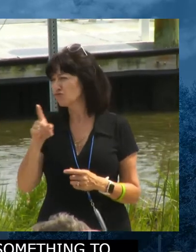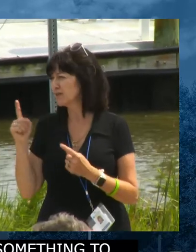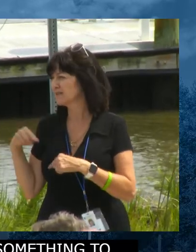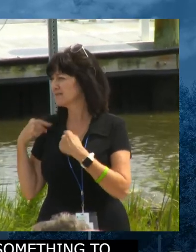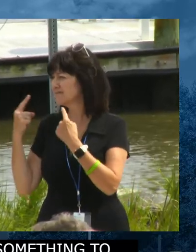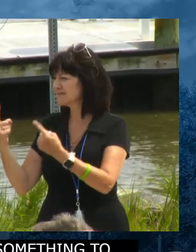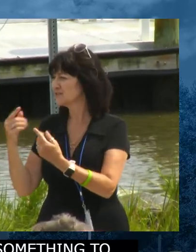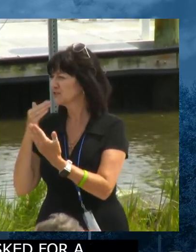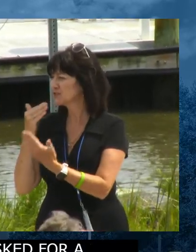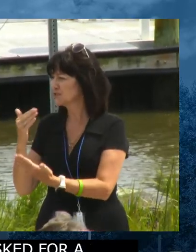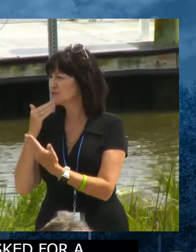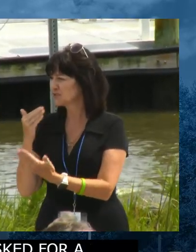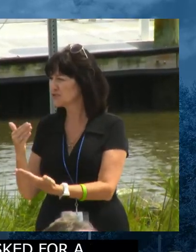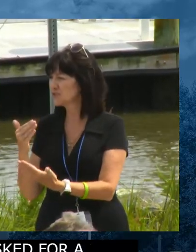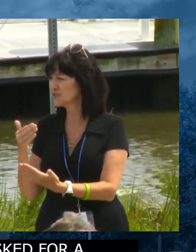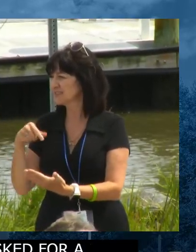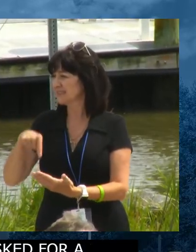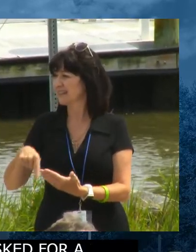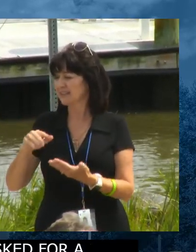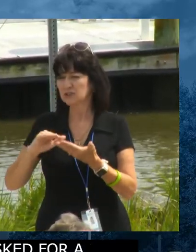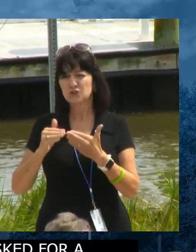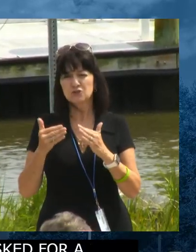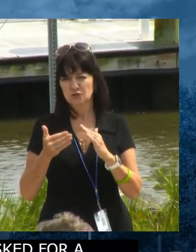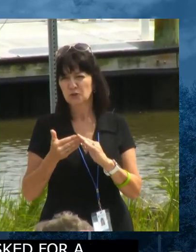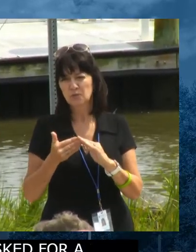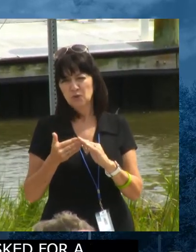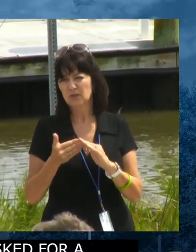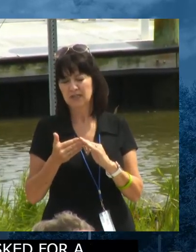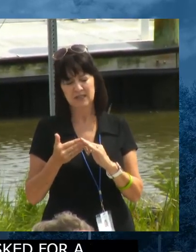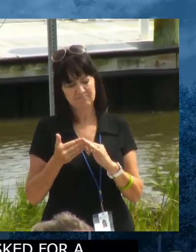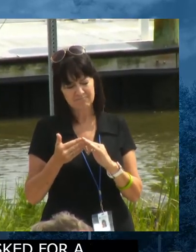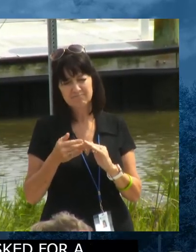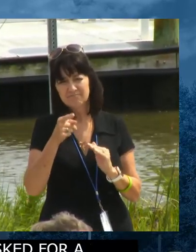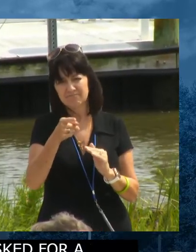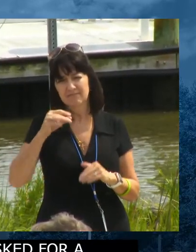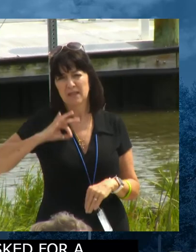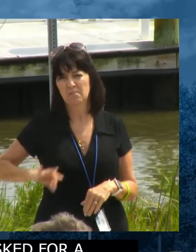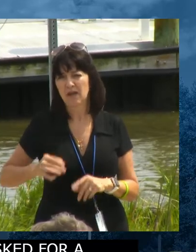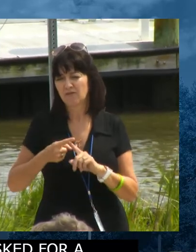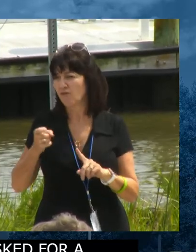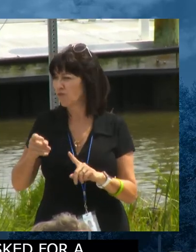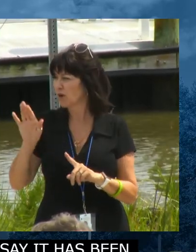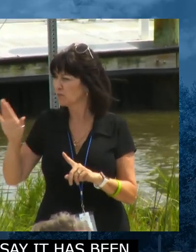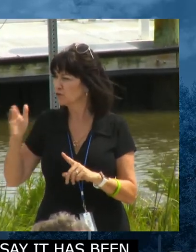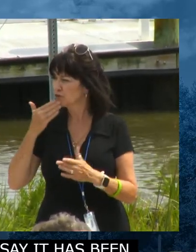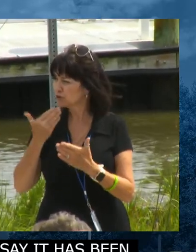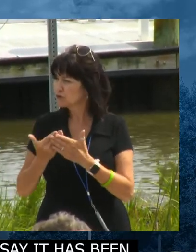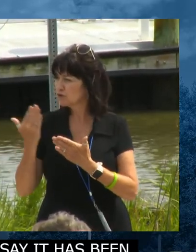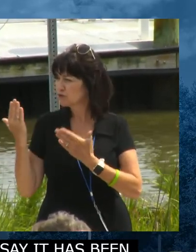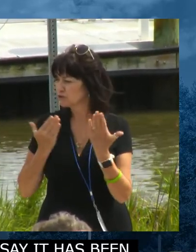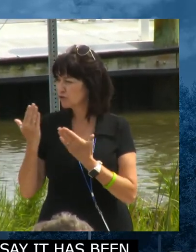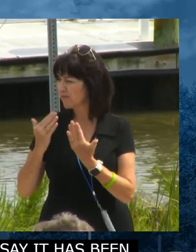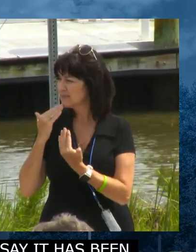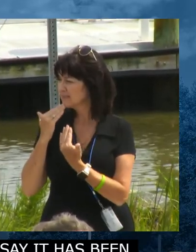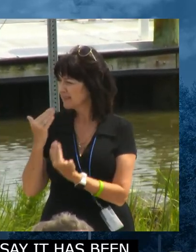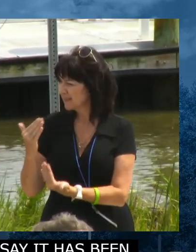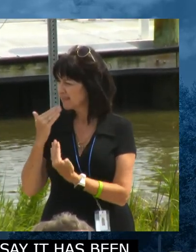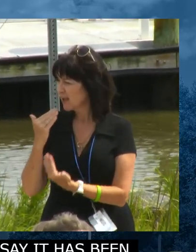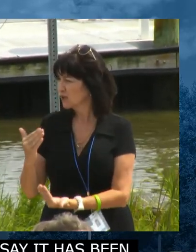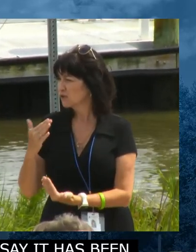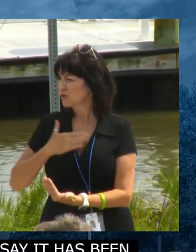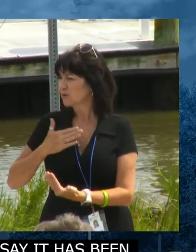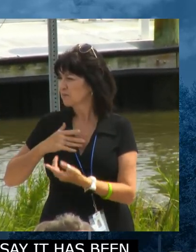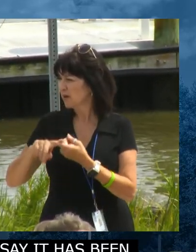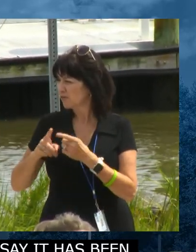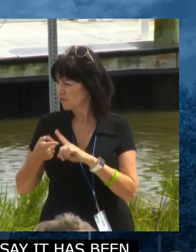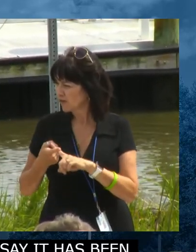been really, really good. And this community deserves nothing less. So thank you for everything you've done for the community. Thank you for being my friend. And